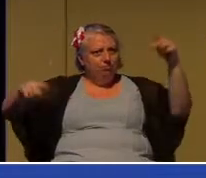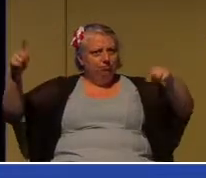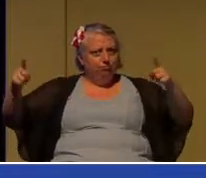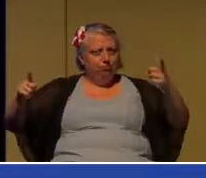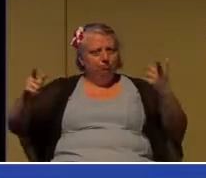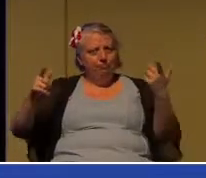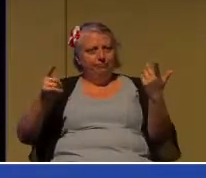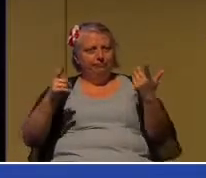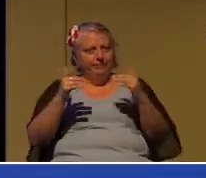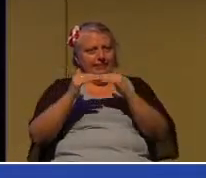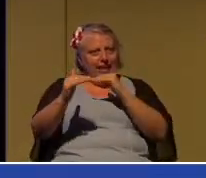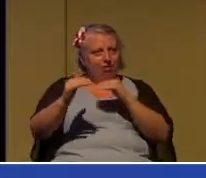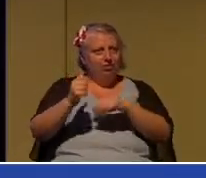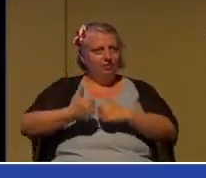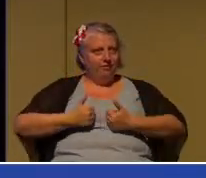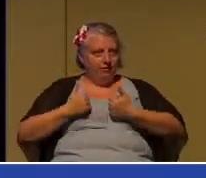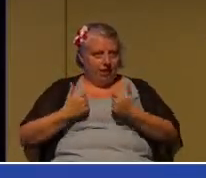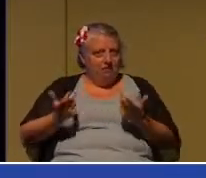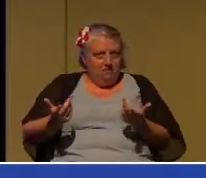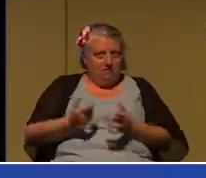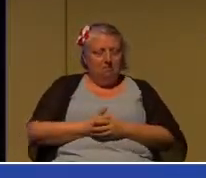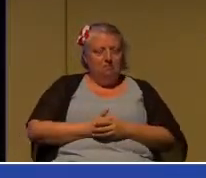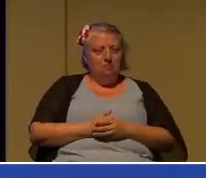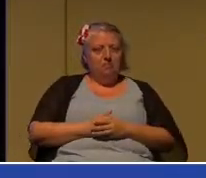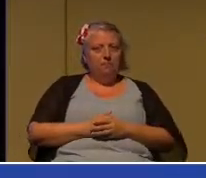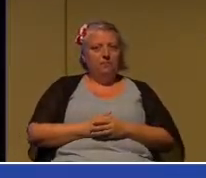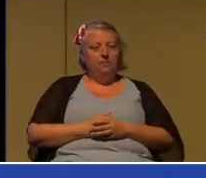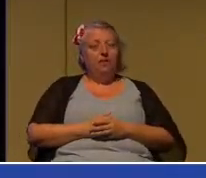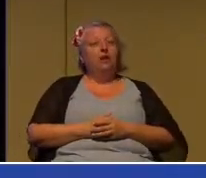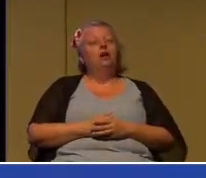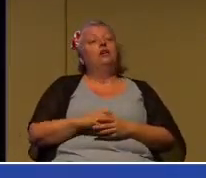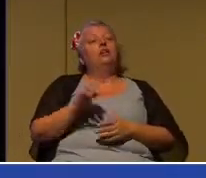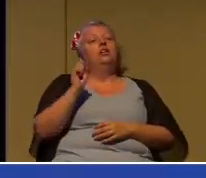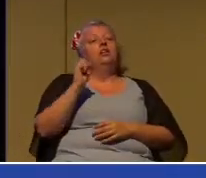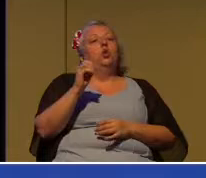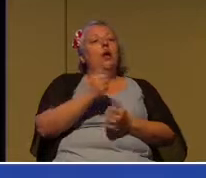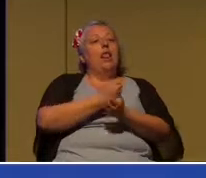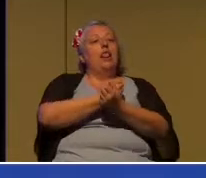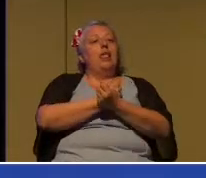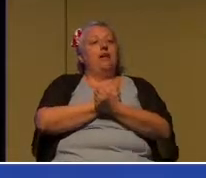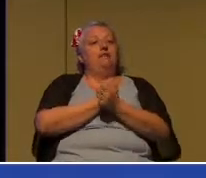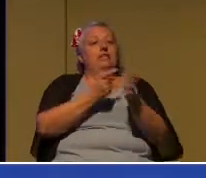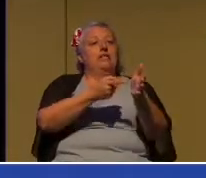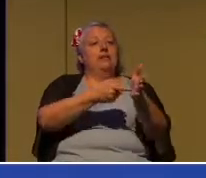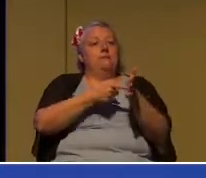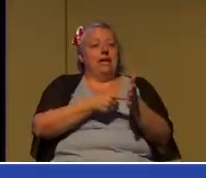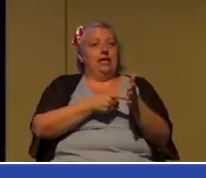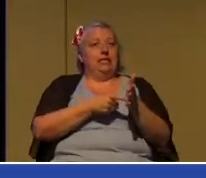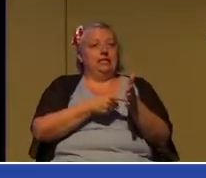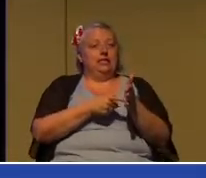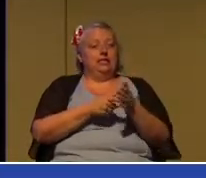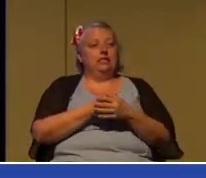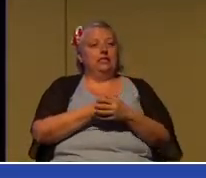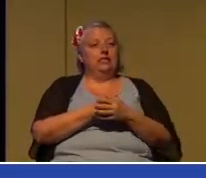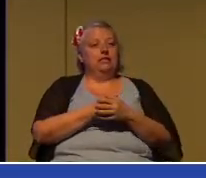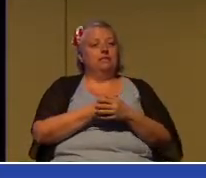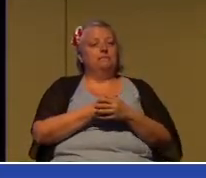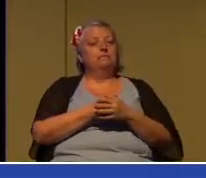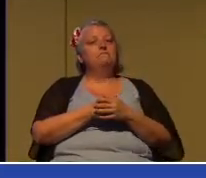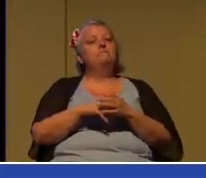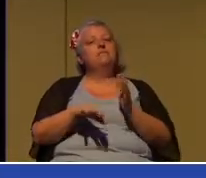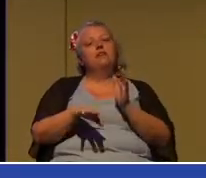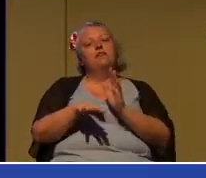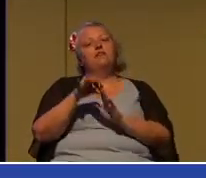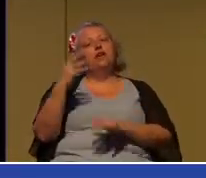So love demands that I find a reason why that person